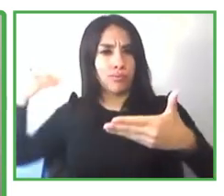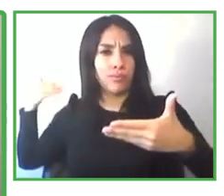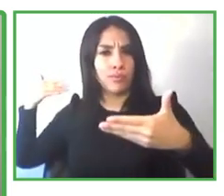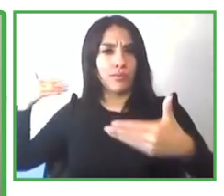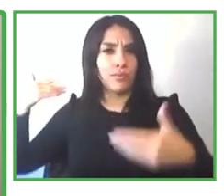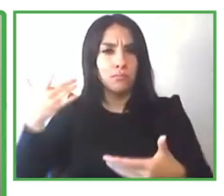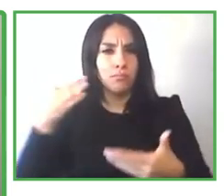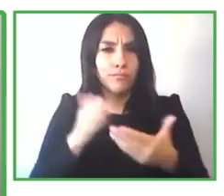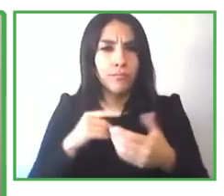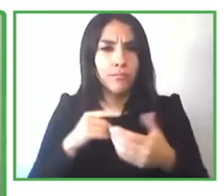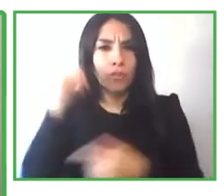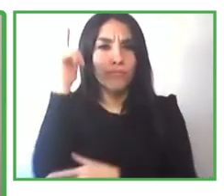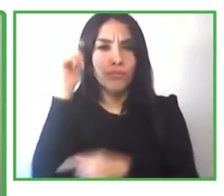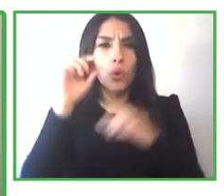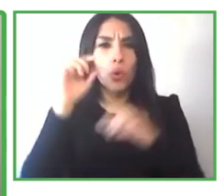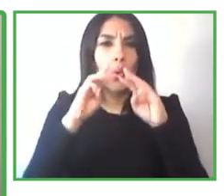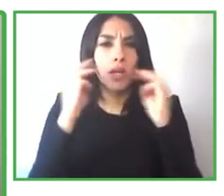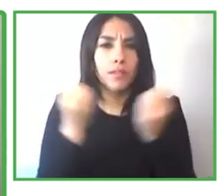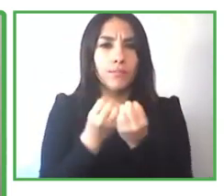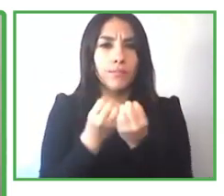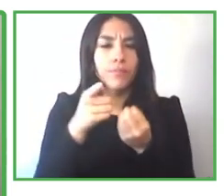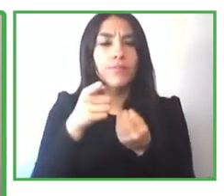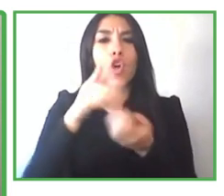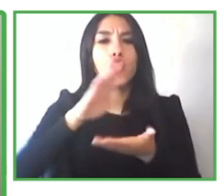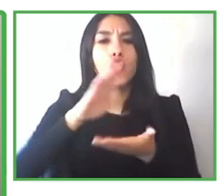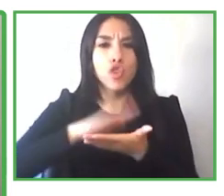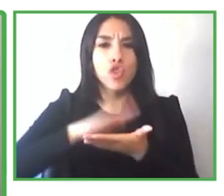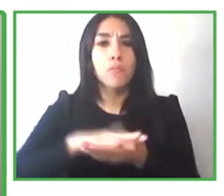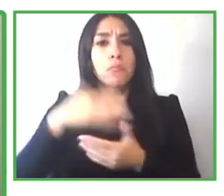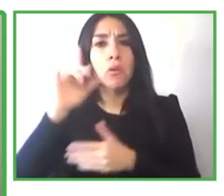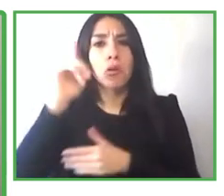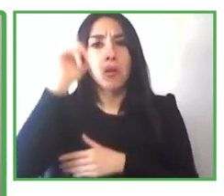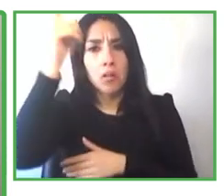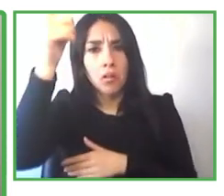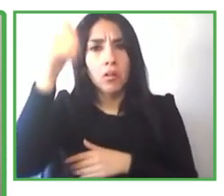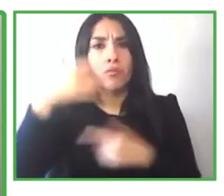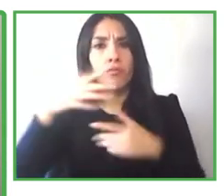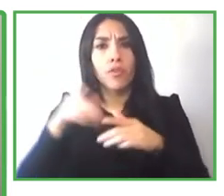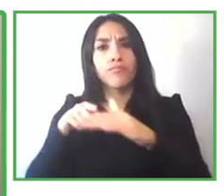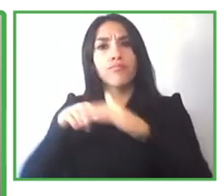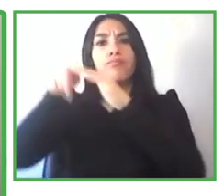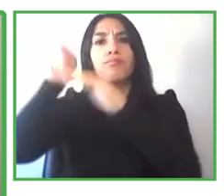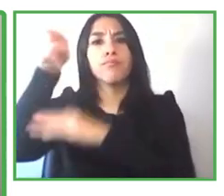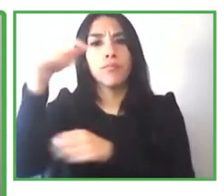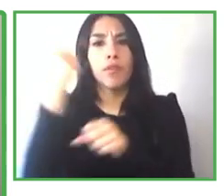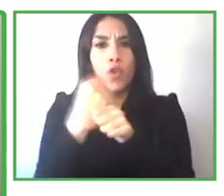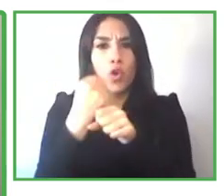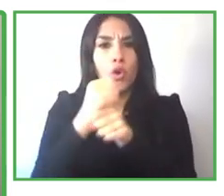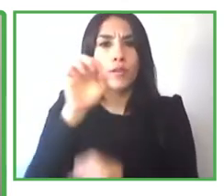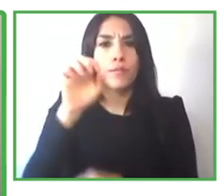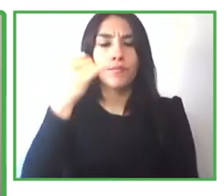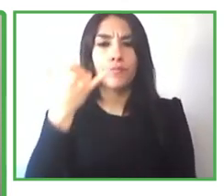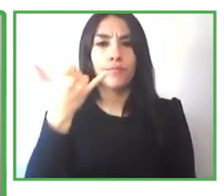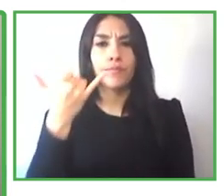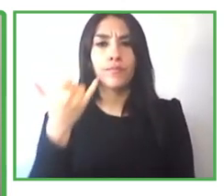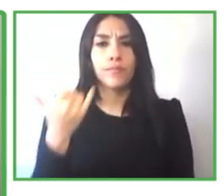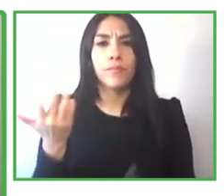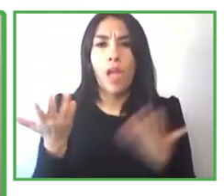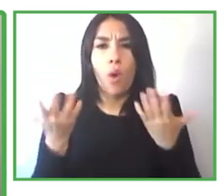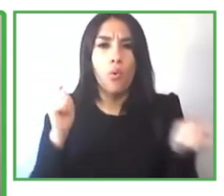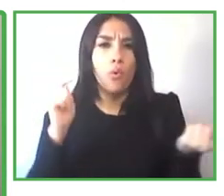changed it's um kind of surreal how much i changed because um i wouldn't have been as confident